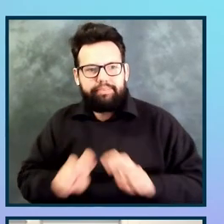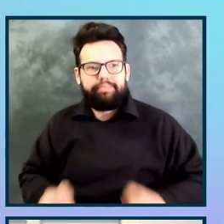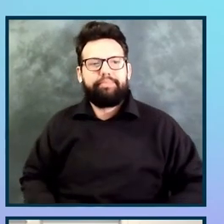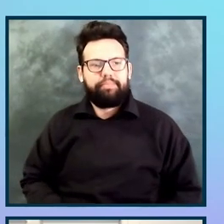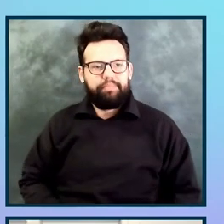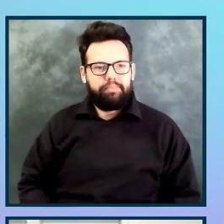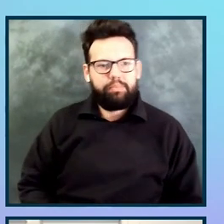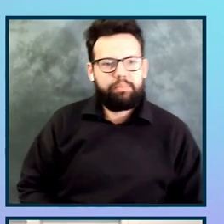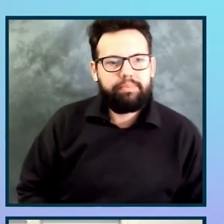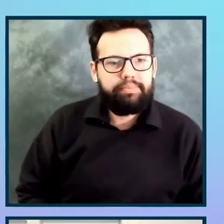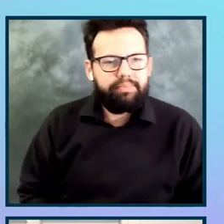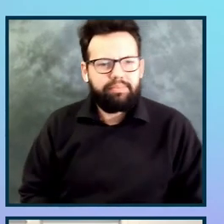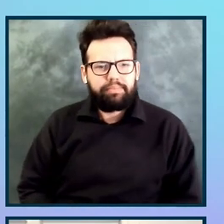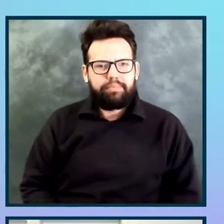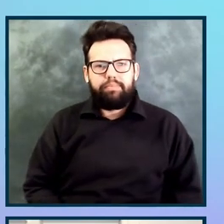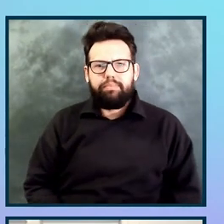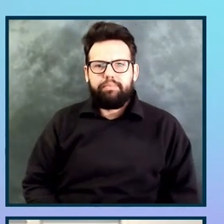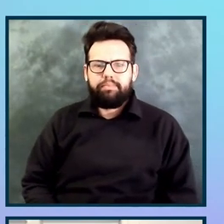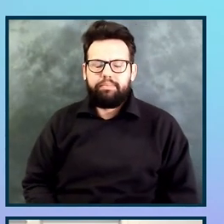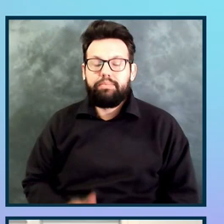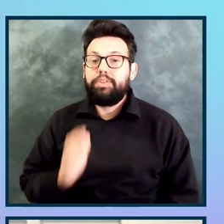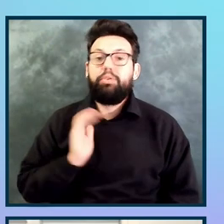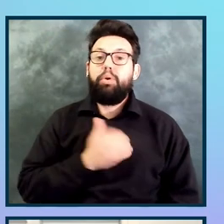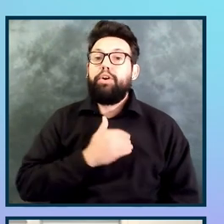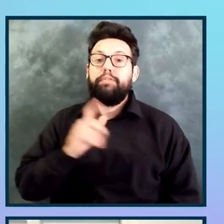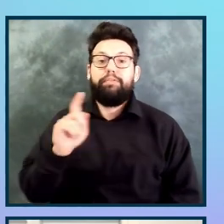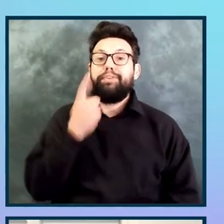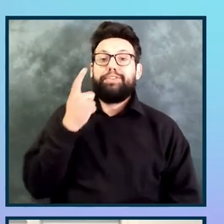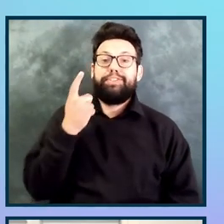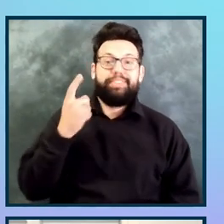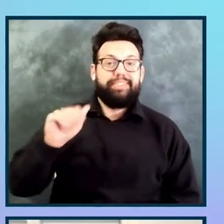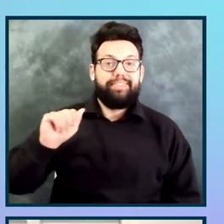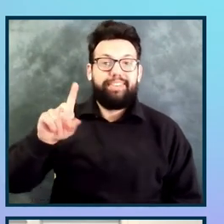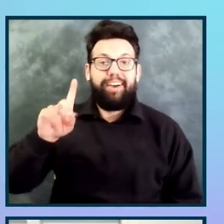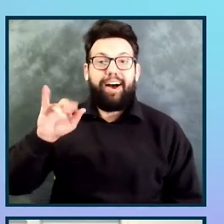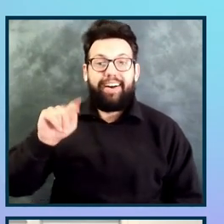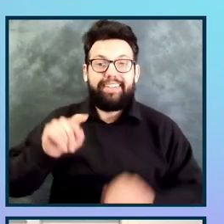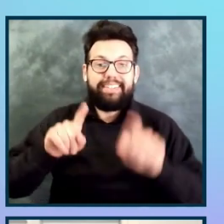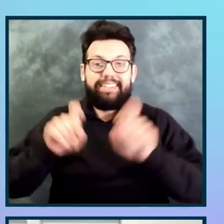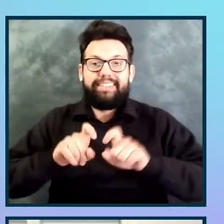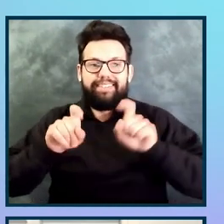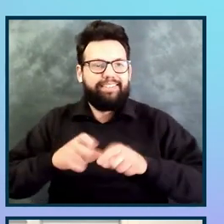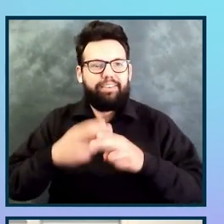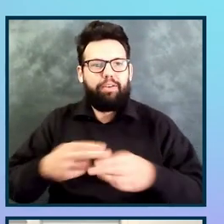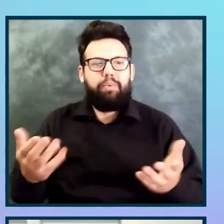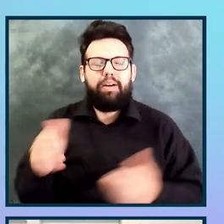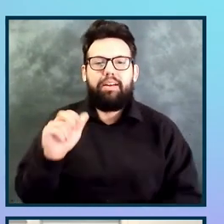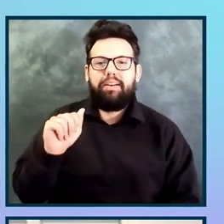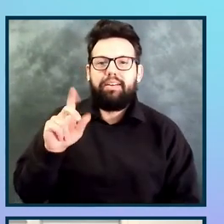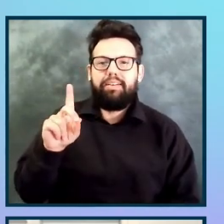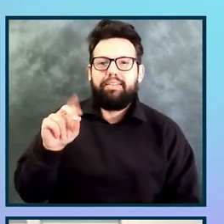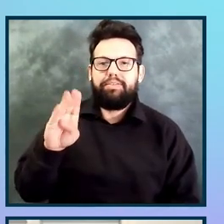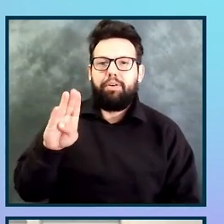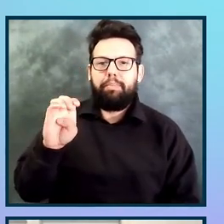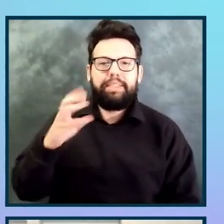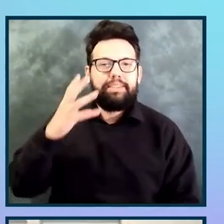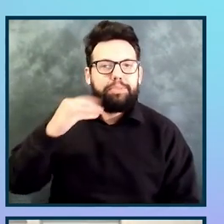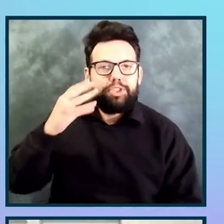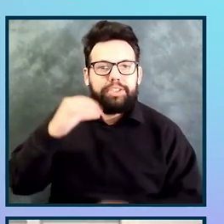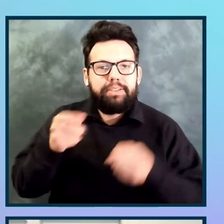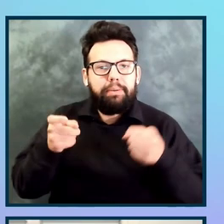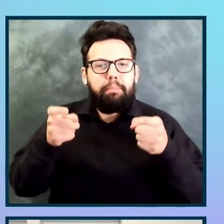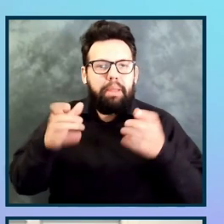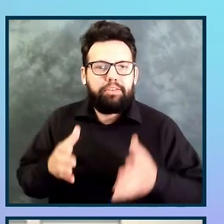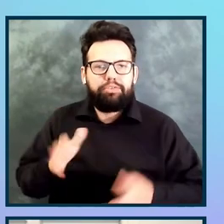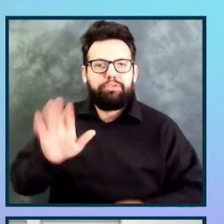So, our first audit out of the gate was something called Adobe Experience Manager Assets. Again, two